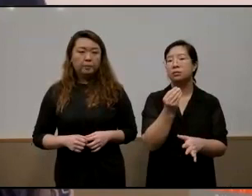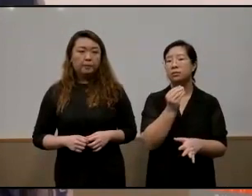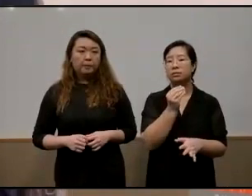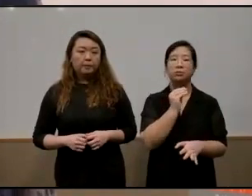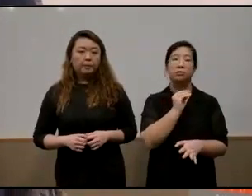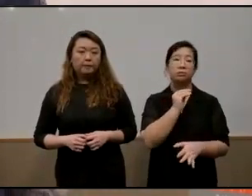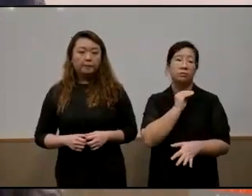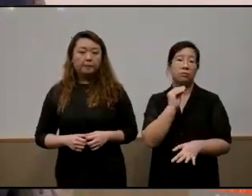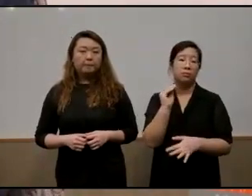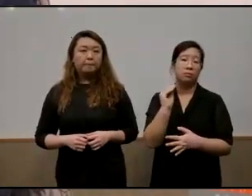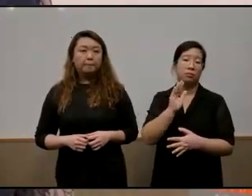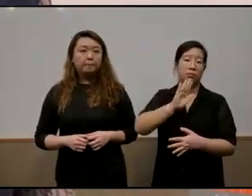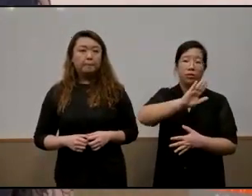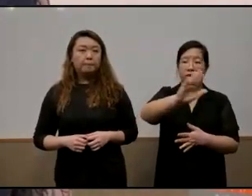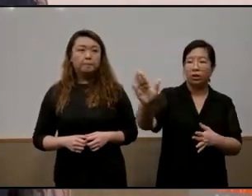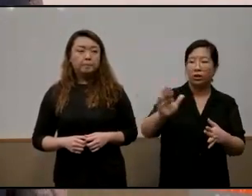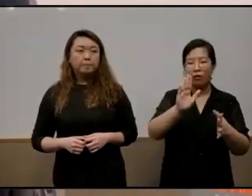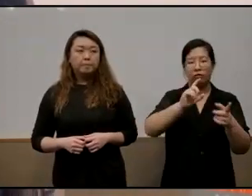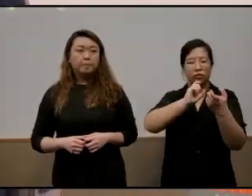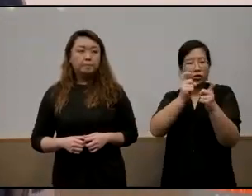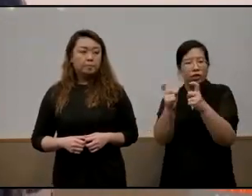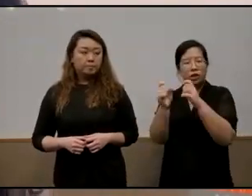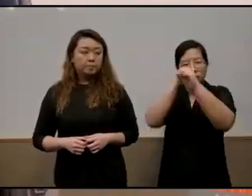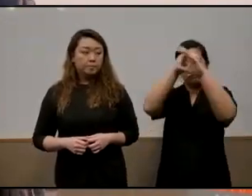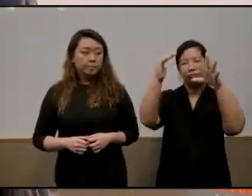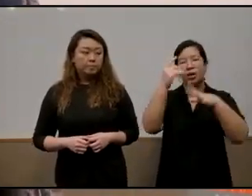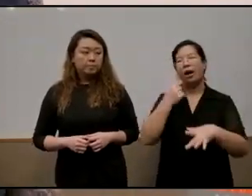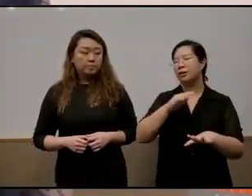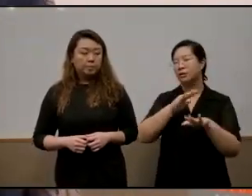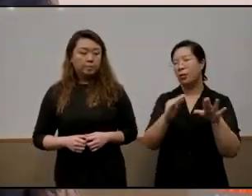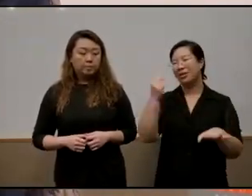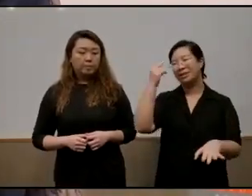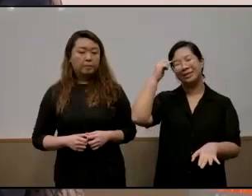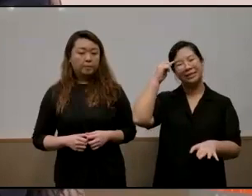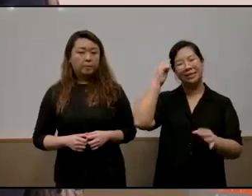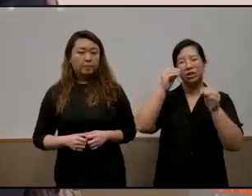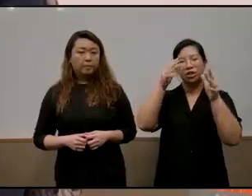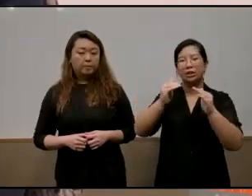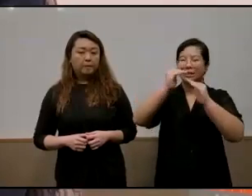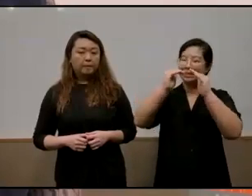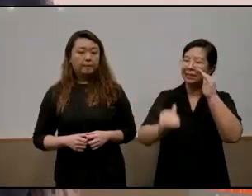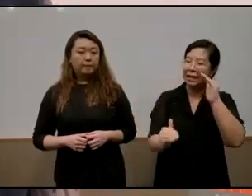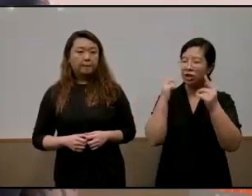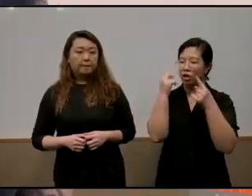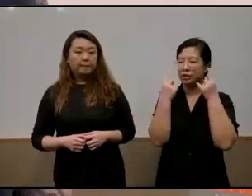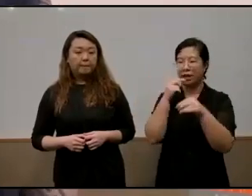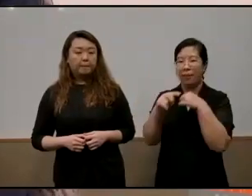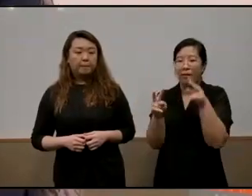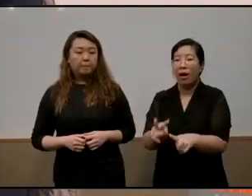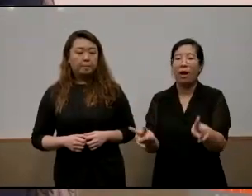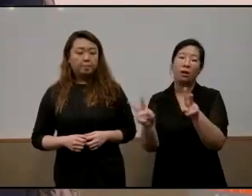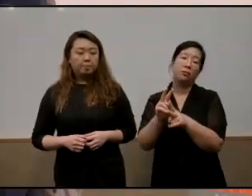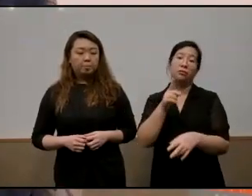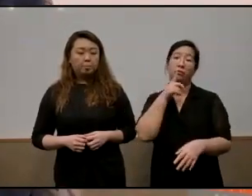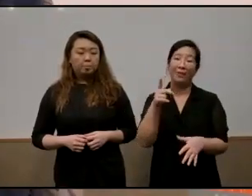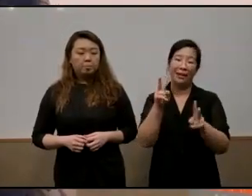changing aspirations of teachers i don't think they are less concerned with values in fact values are really big